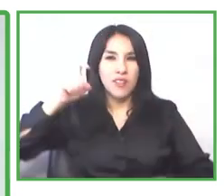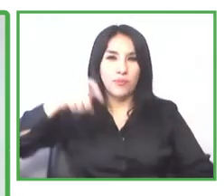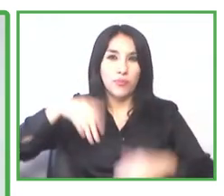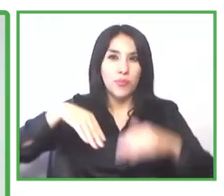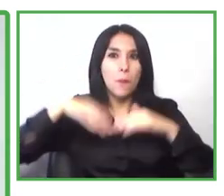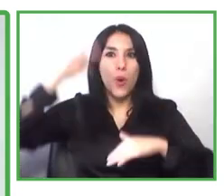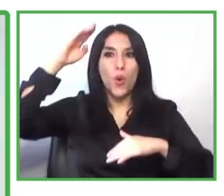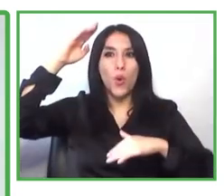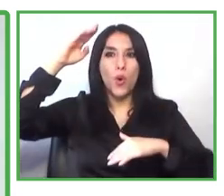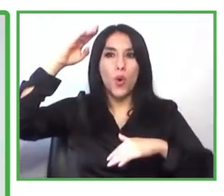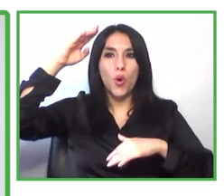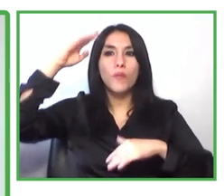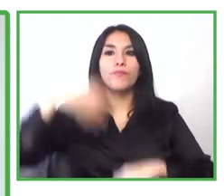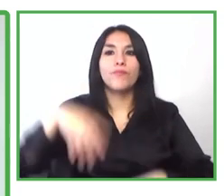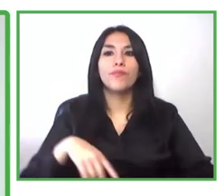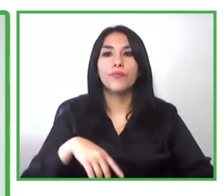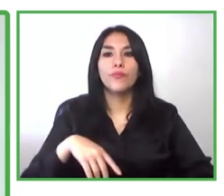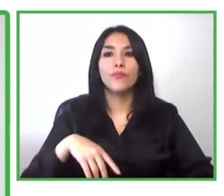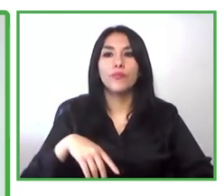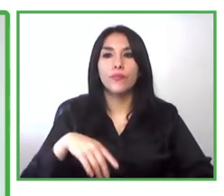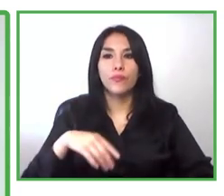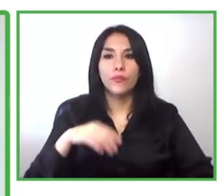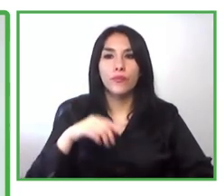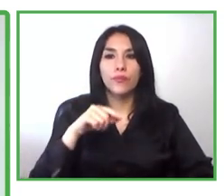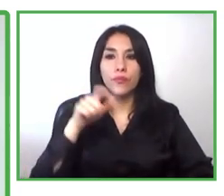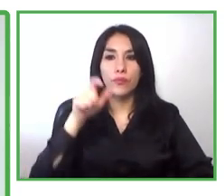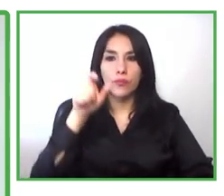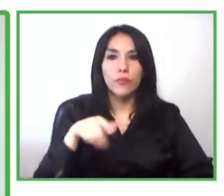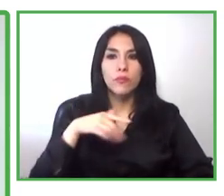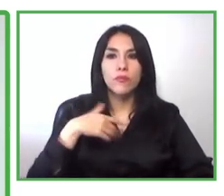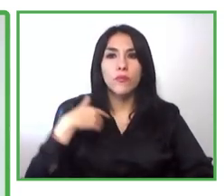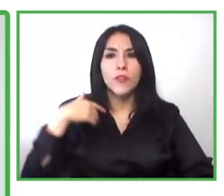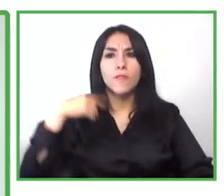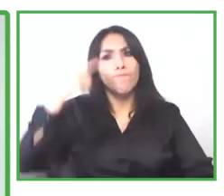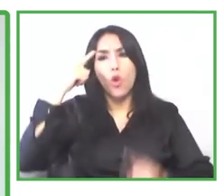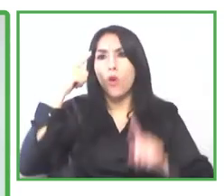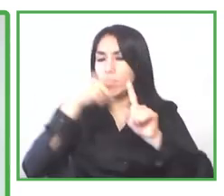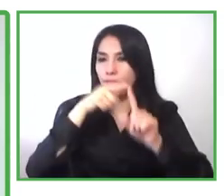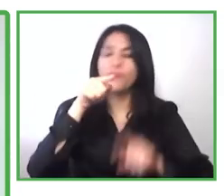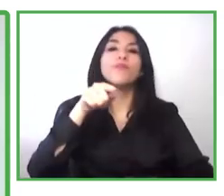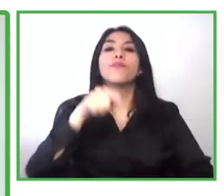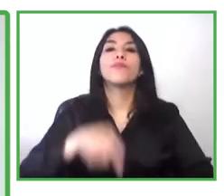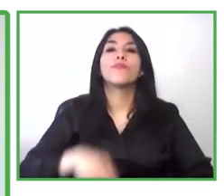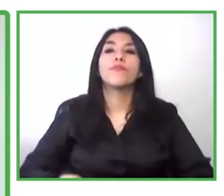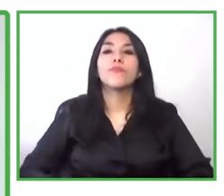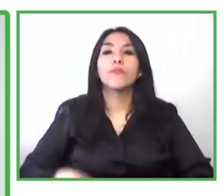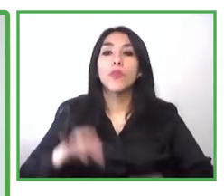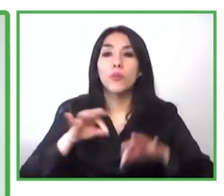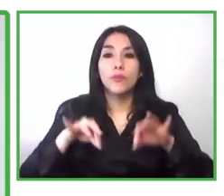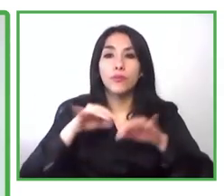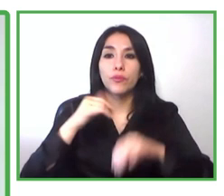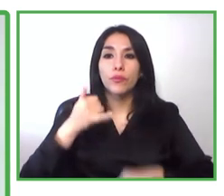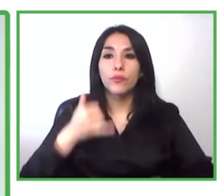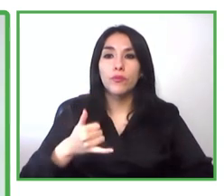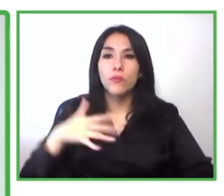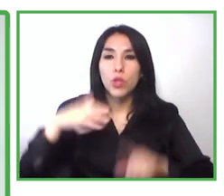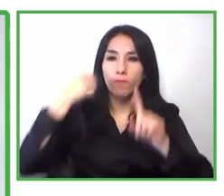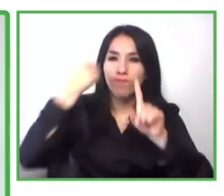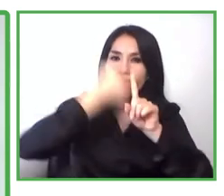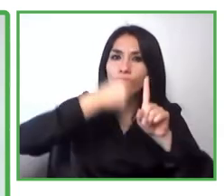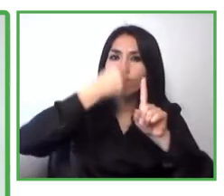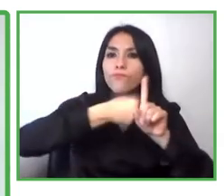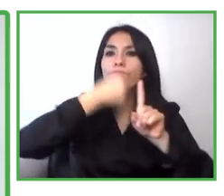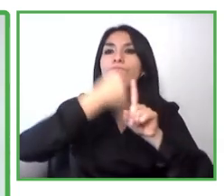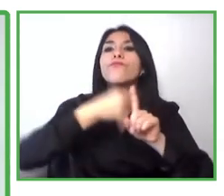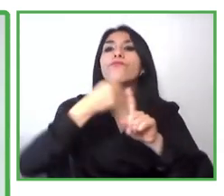for vocalization. So it is very important to insist. And it's very important